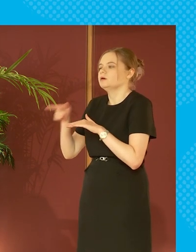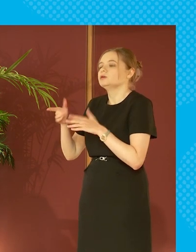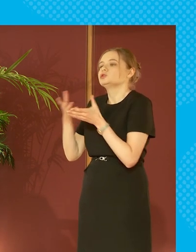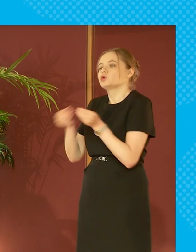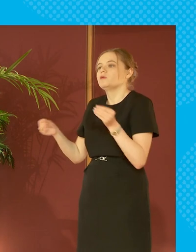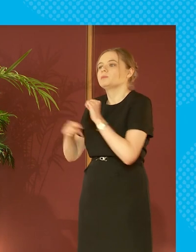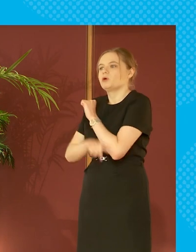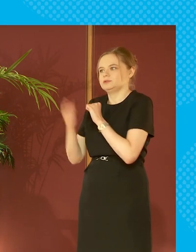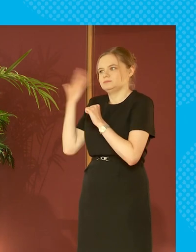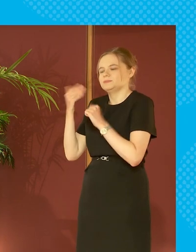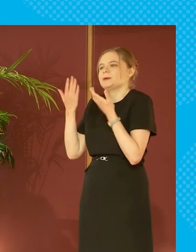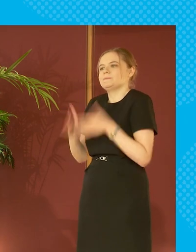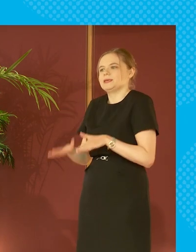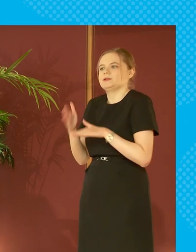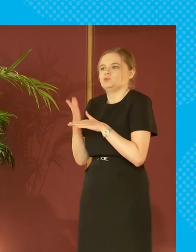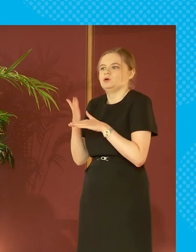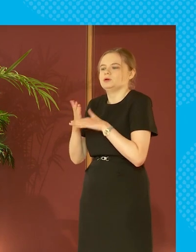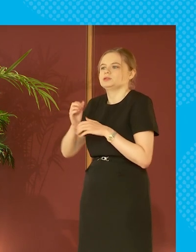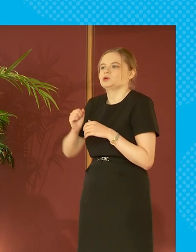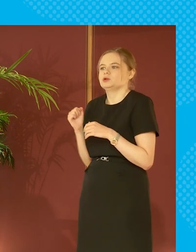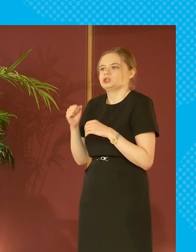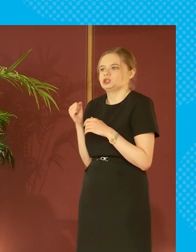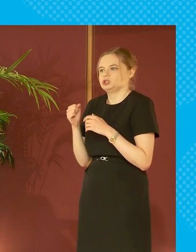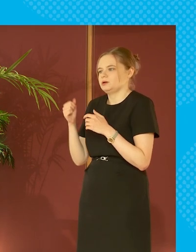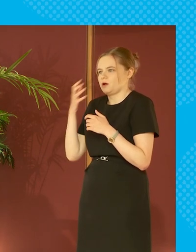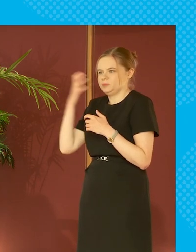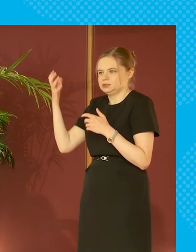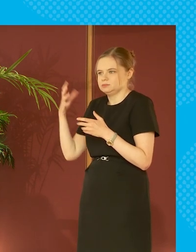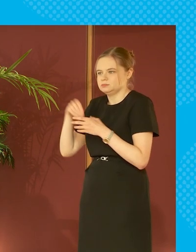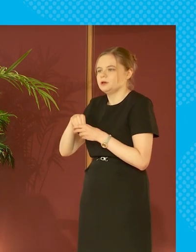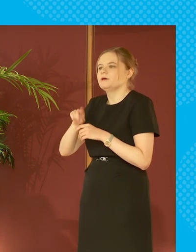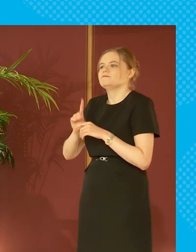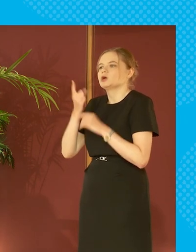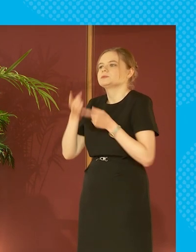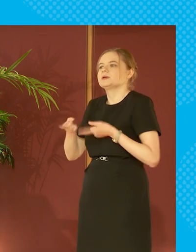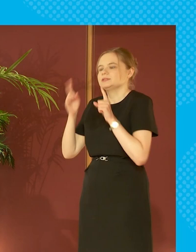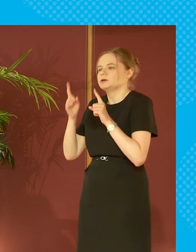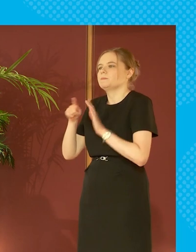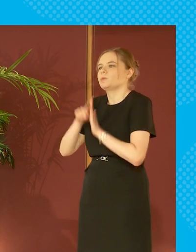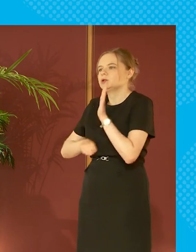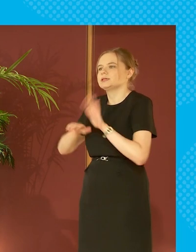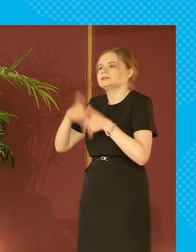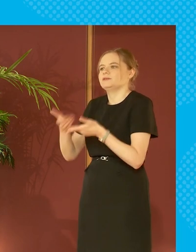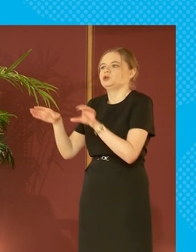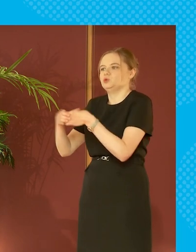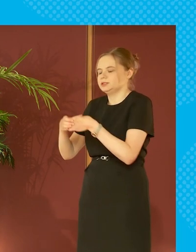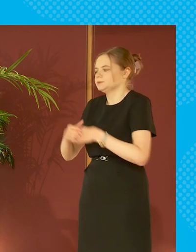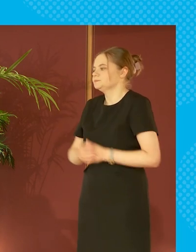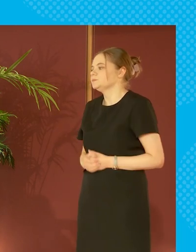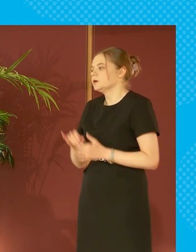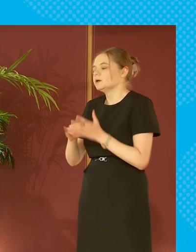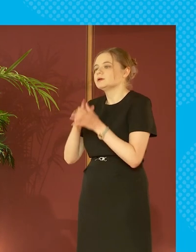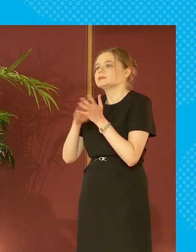worked for the Scottish Government latterly as head of the First Minister's Policy and Delivery Unit. Satwat is chief